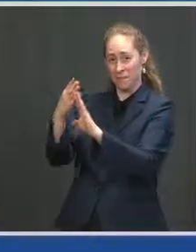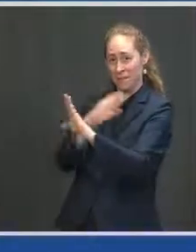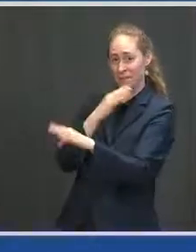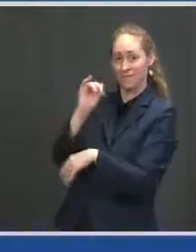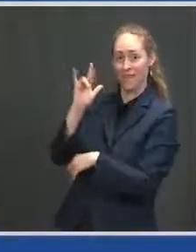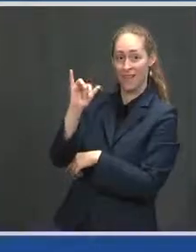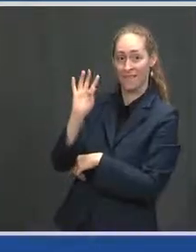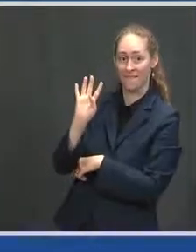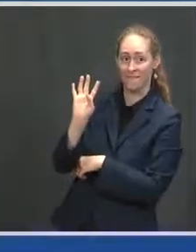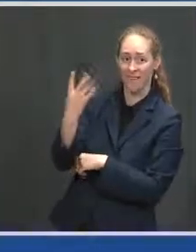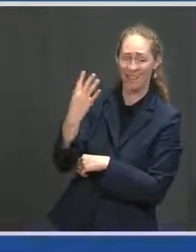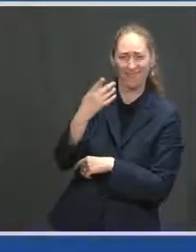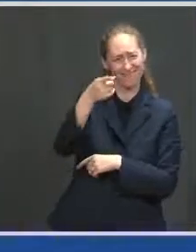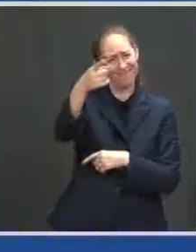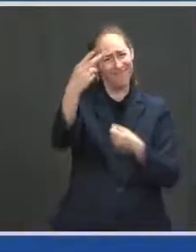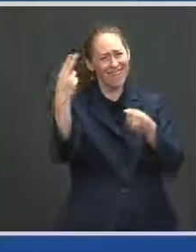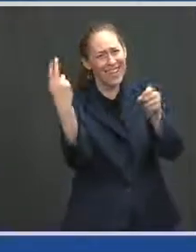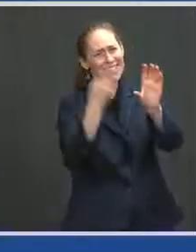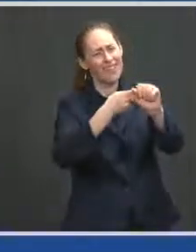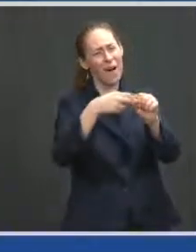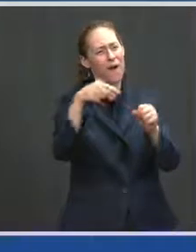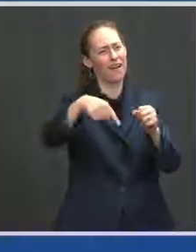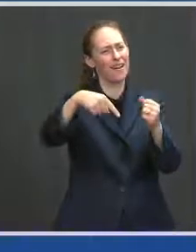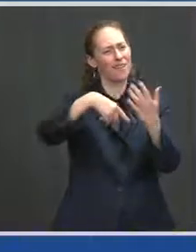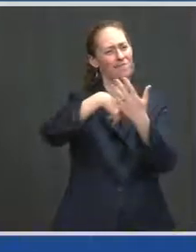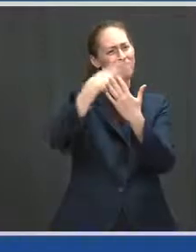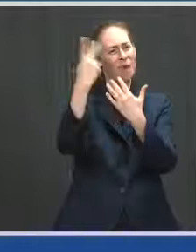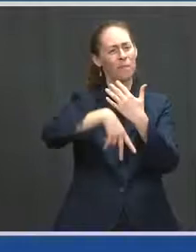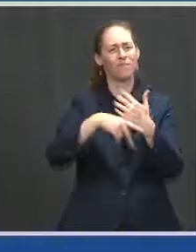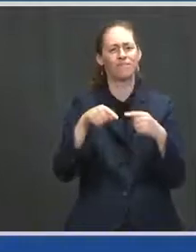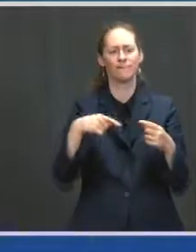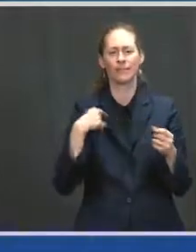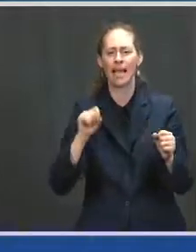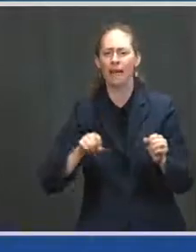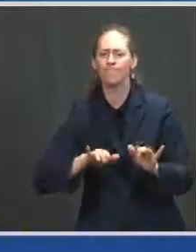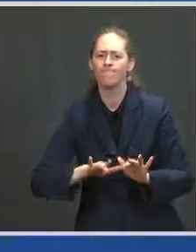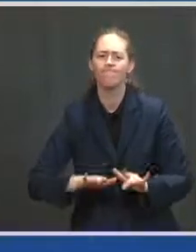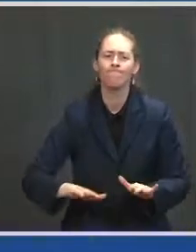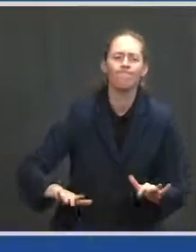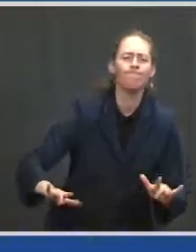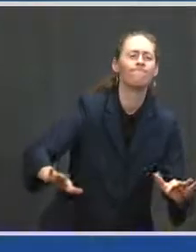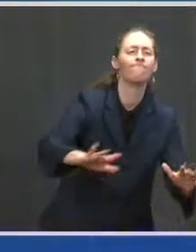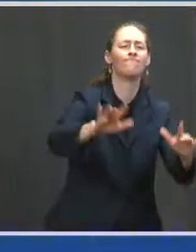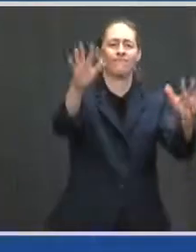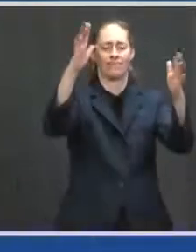you to join these efforts. This is the kind of on-the-ground work that's going to get the job done.